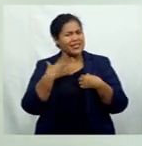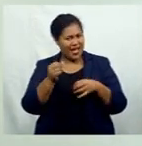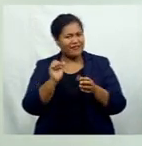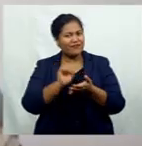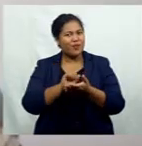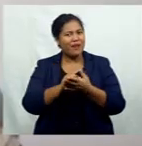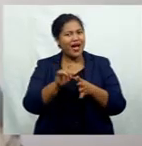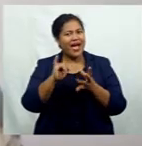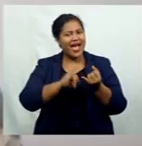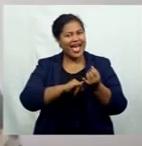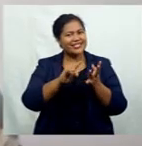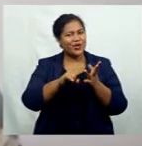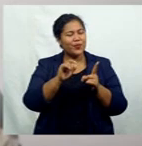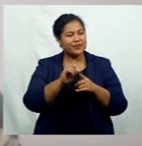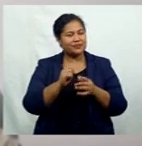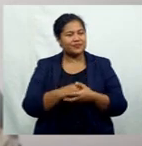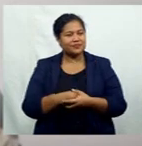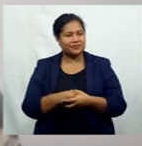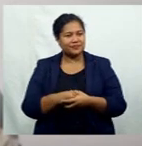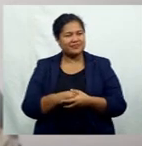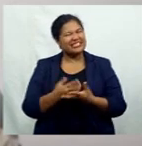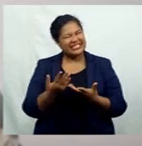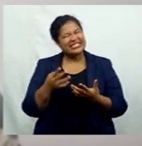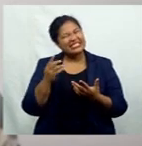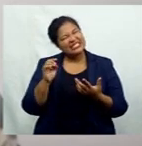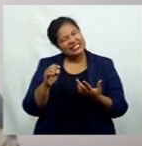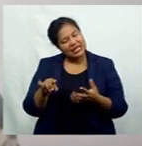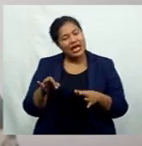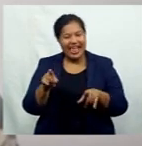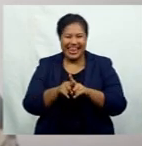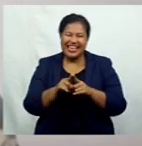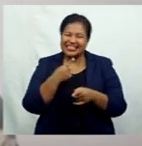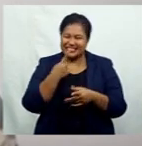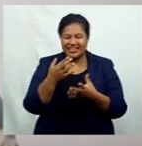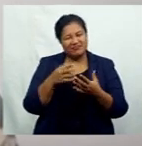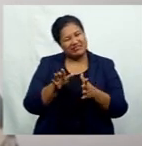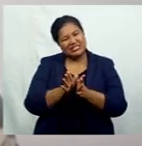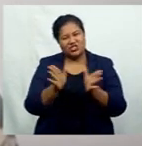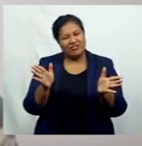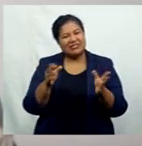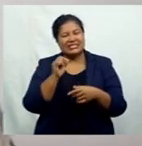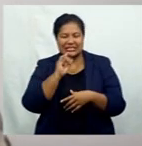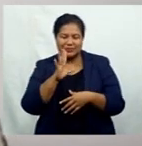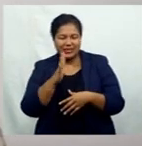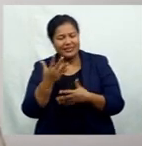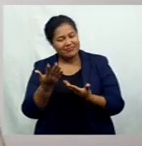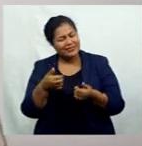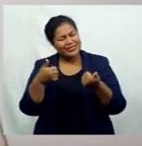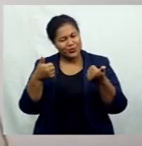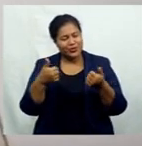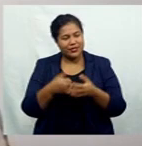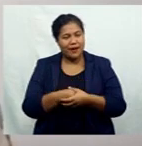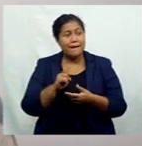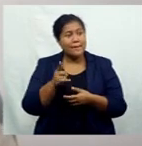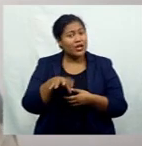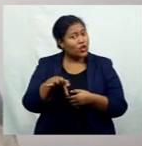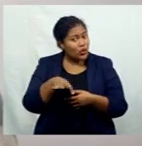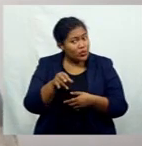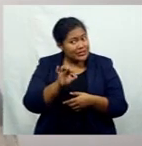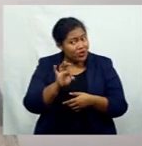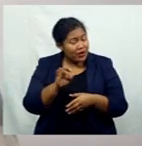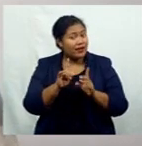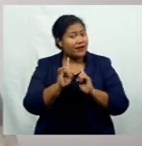I don't know. mean, like I said, generally speaking, it's been very good. So those that are not following,